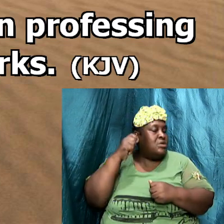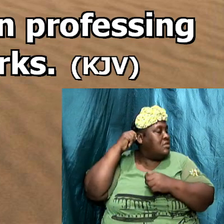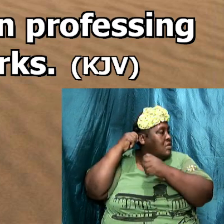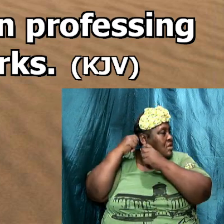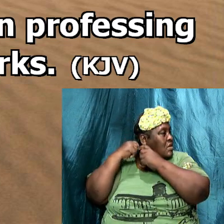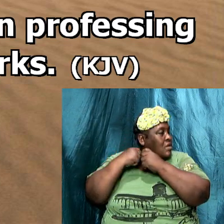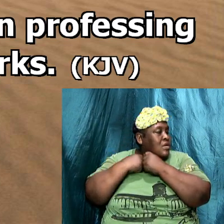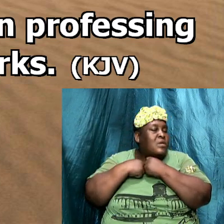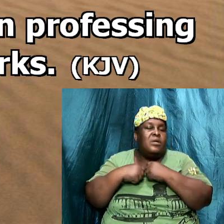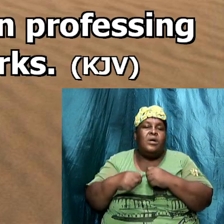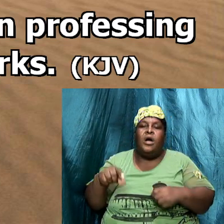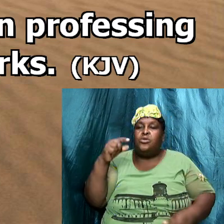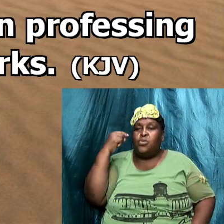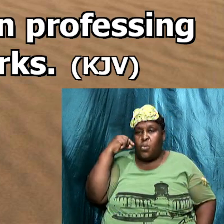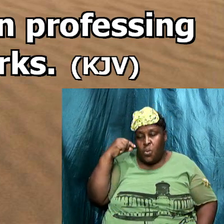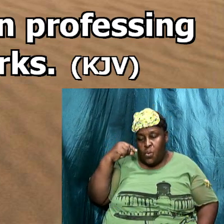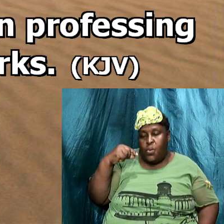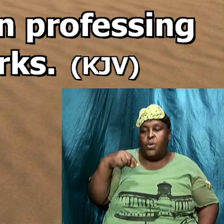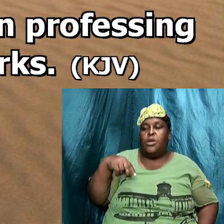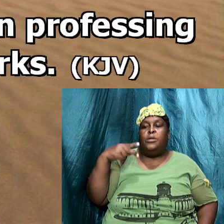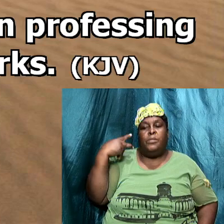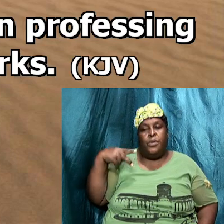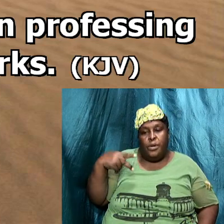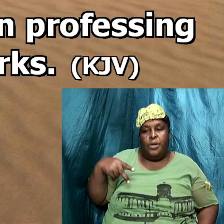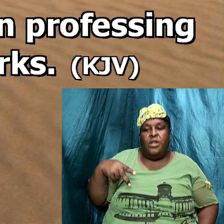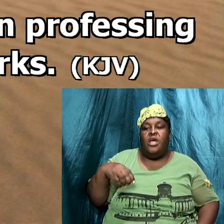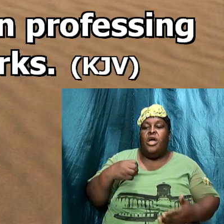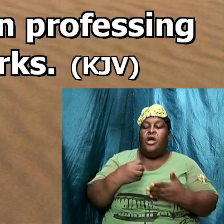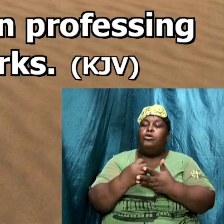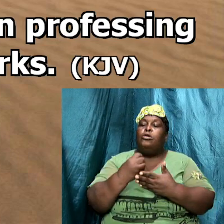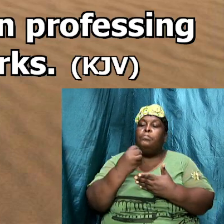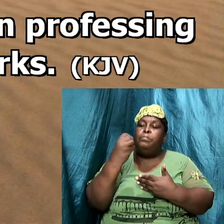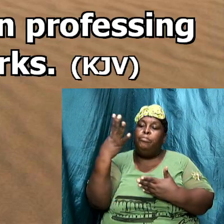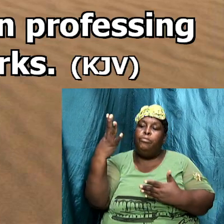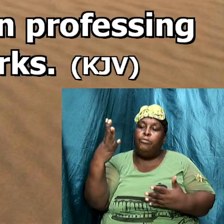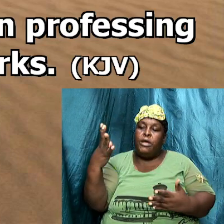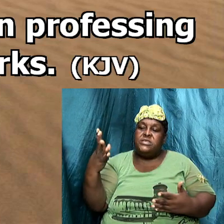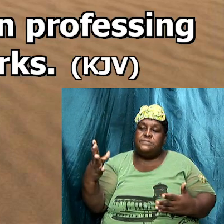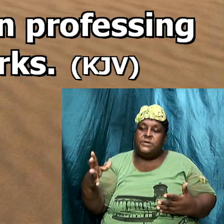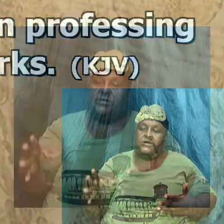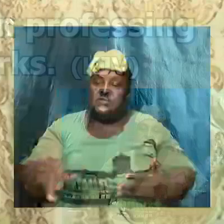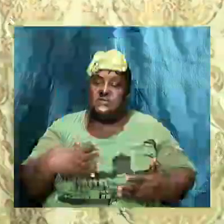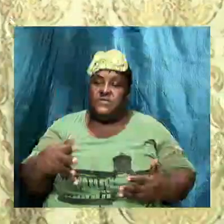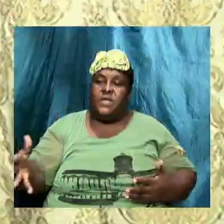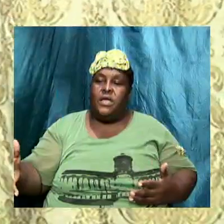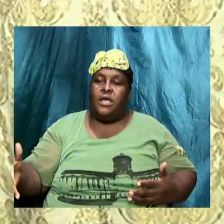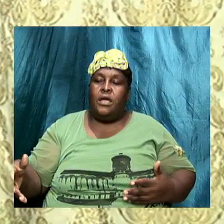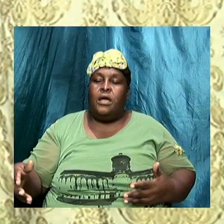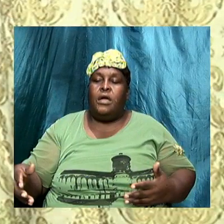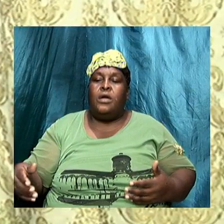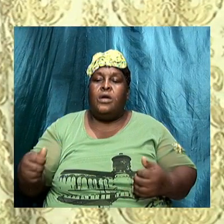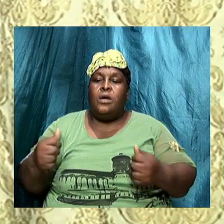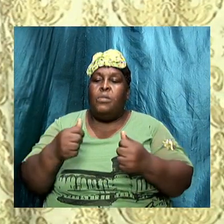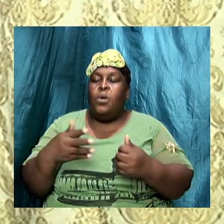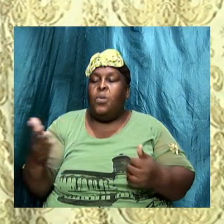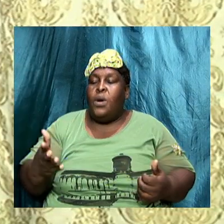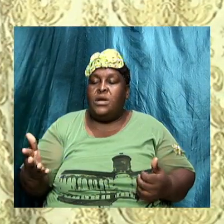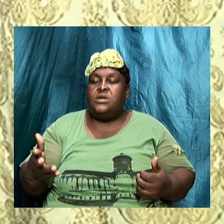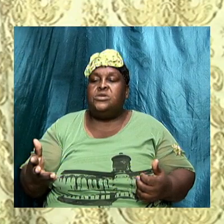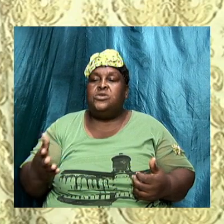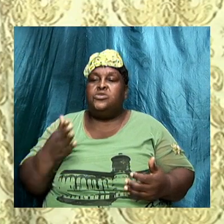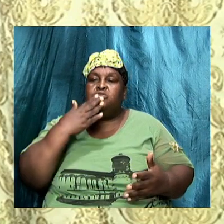and gold or pearls or costly attire but with what is proper for a woman